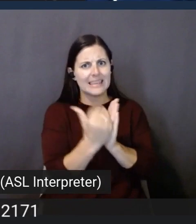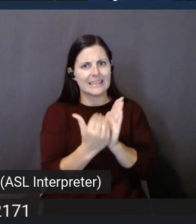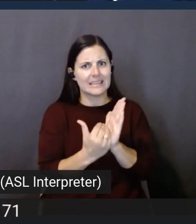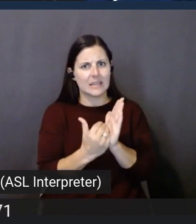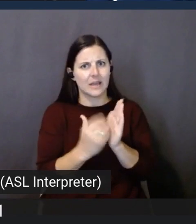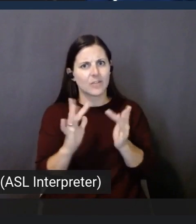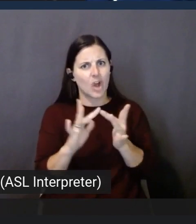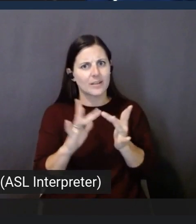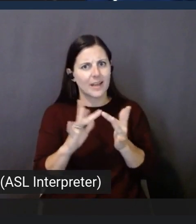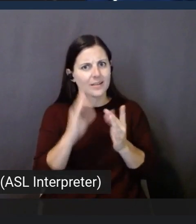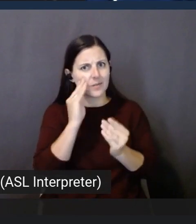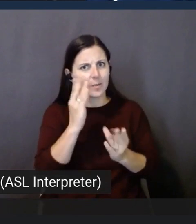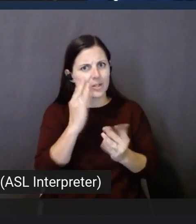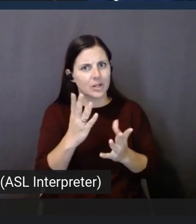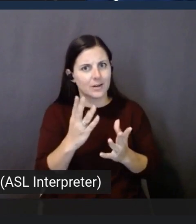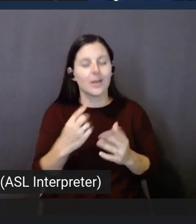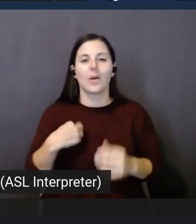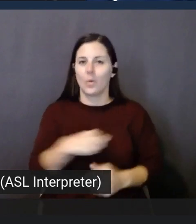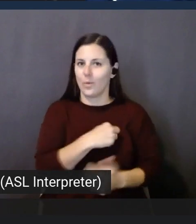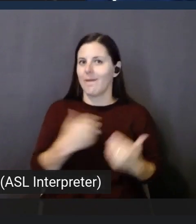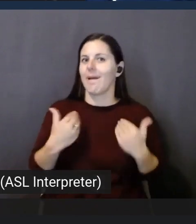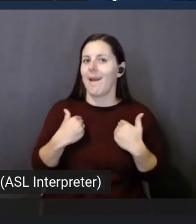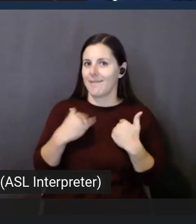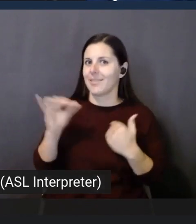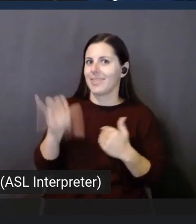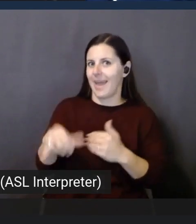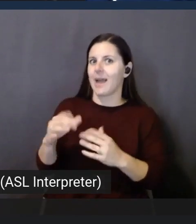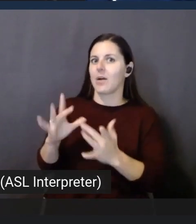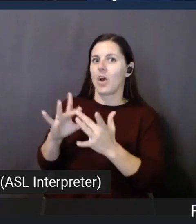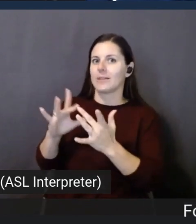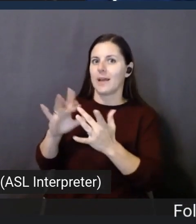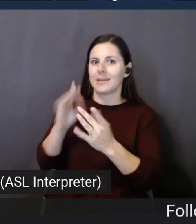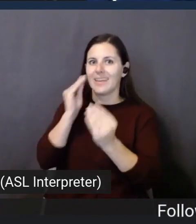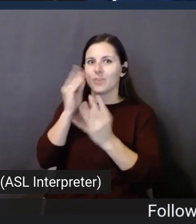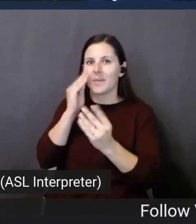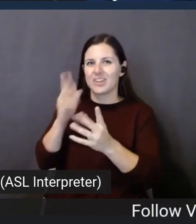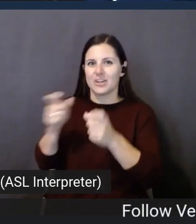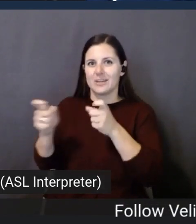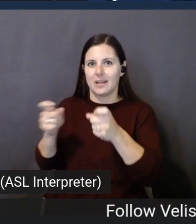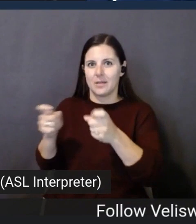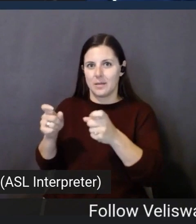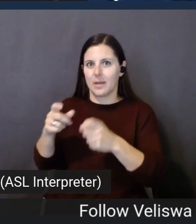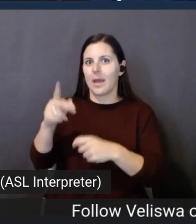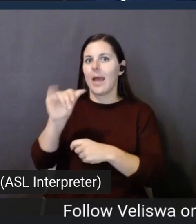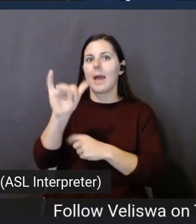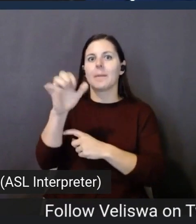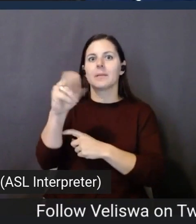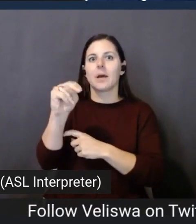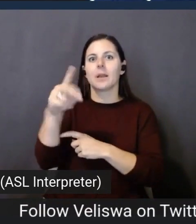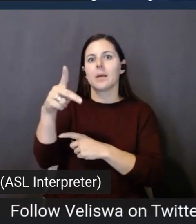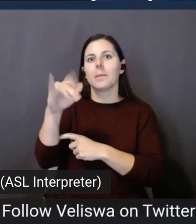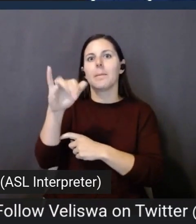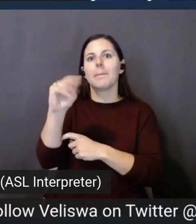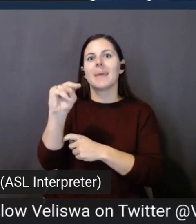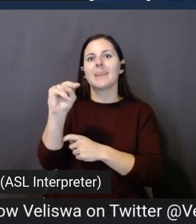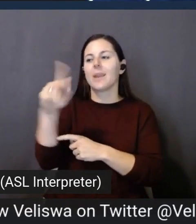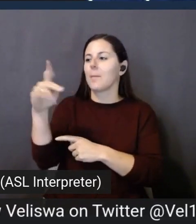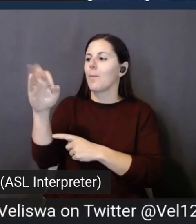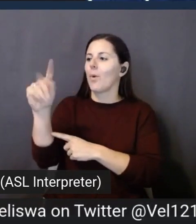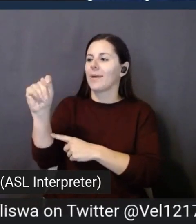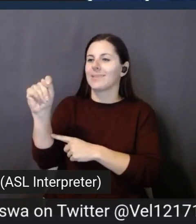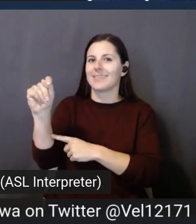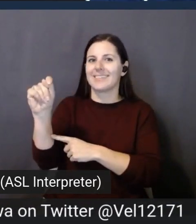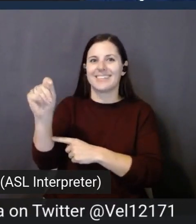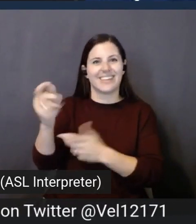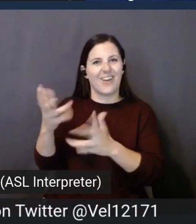integrated list management capability, which is provided by the awesome Amazon Pinpoint, a service that we already offer from